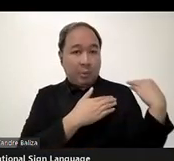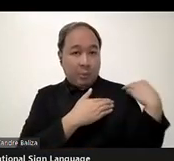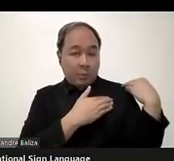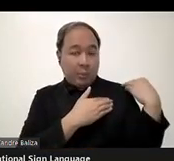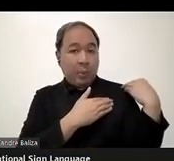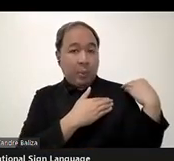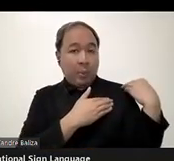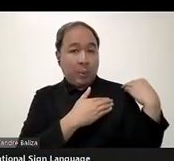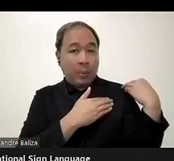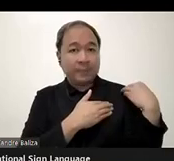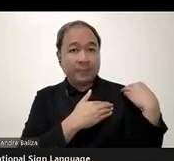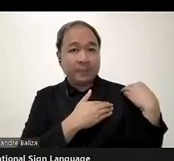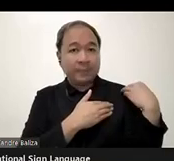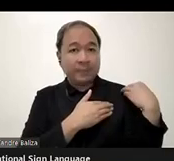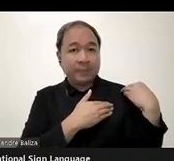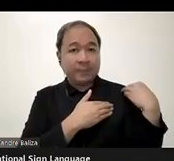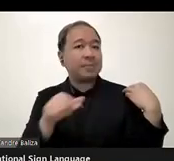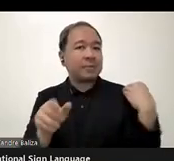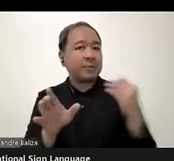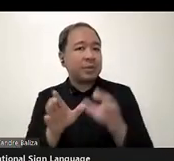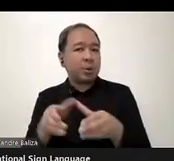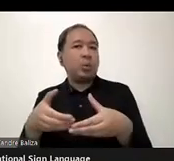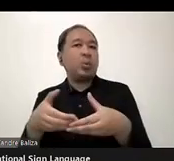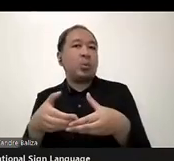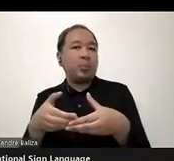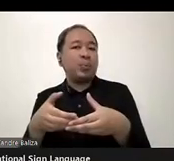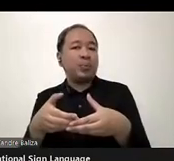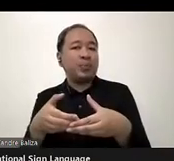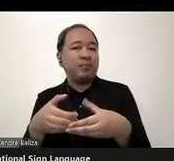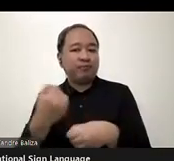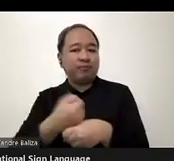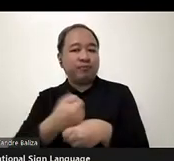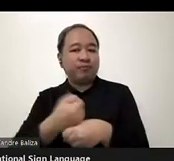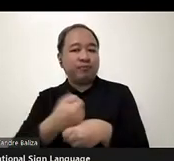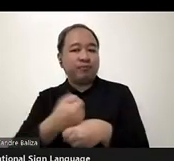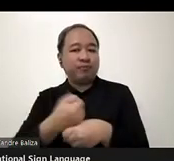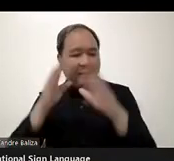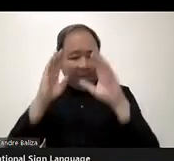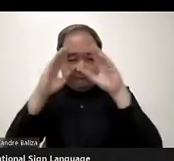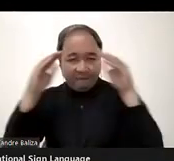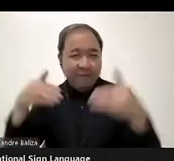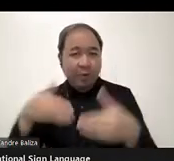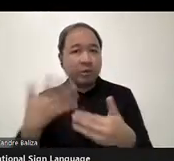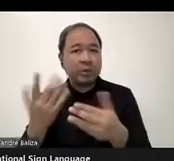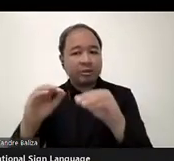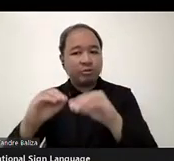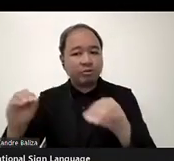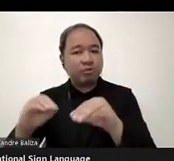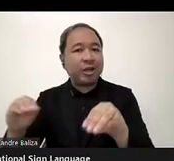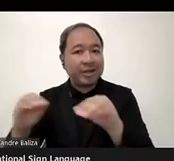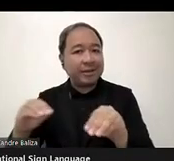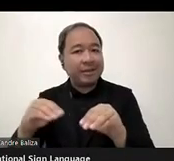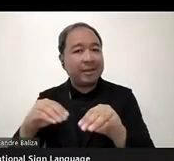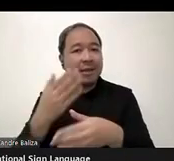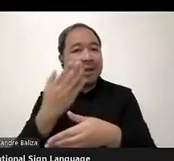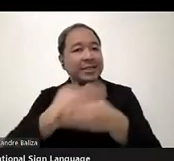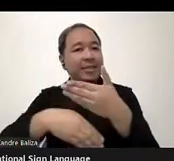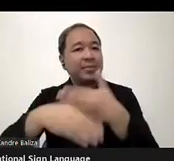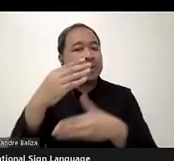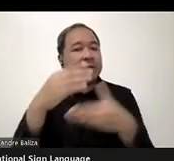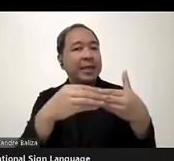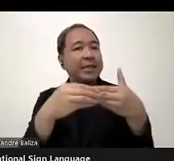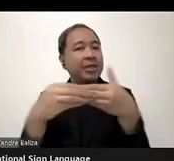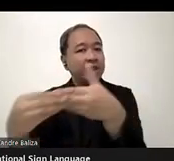in, in the Standing Group, we are working hard on, on training in disability leadership in internet